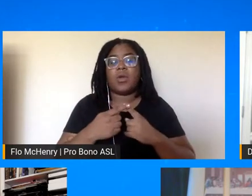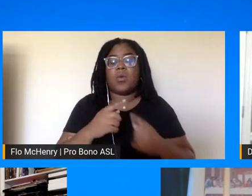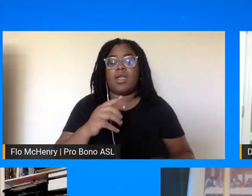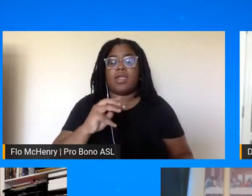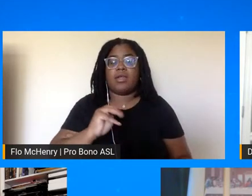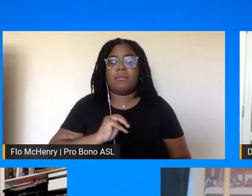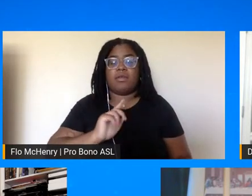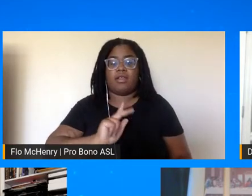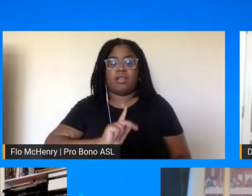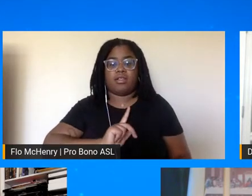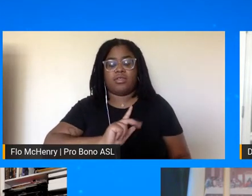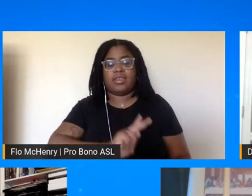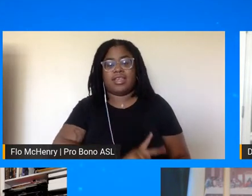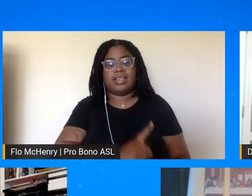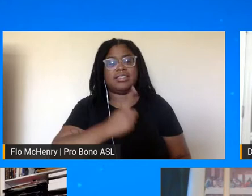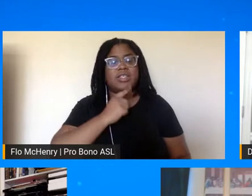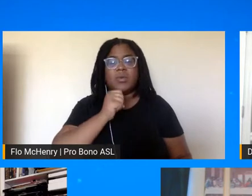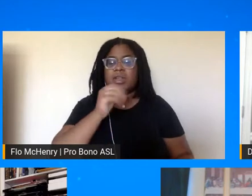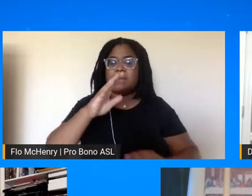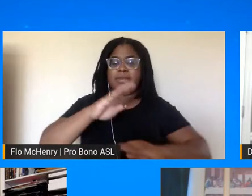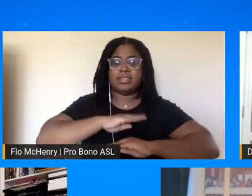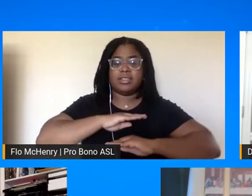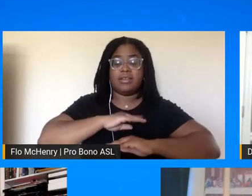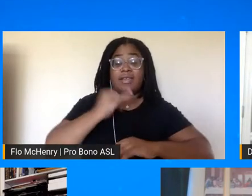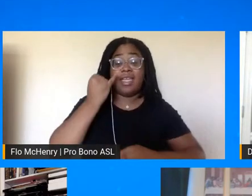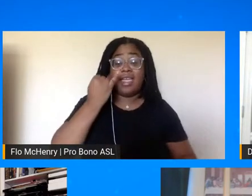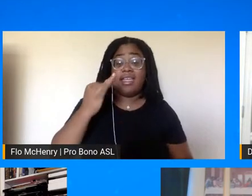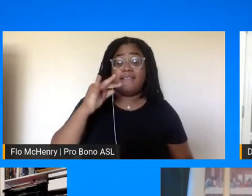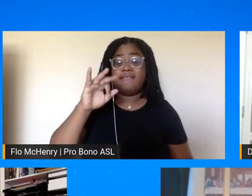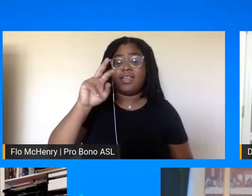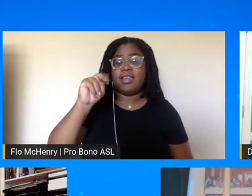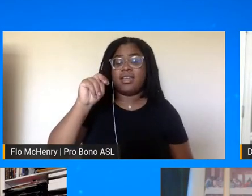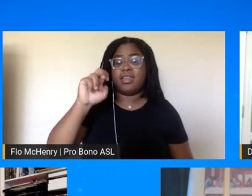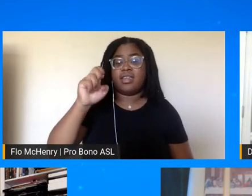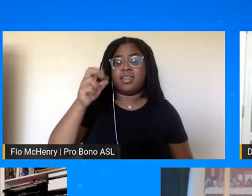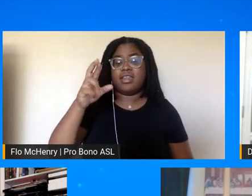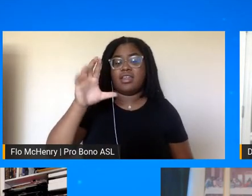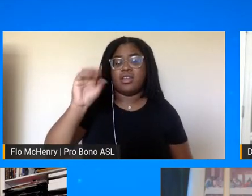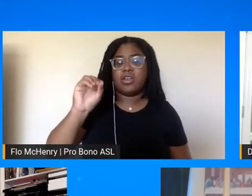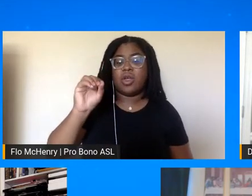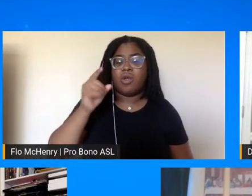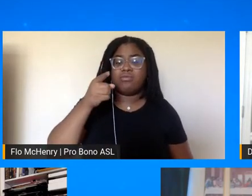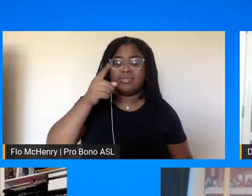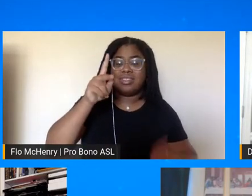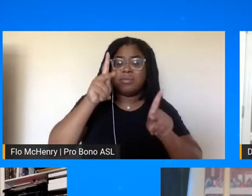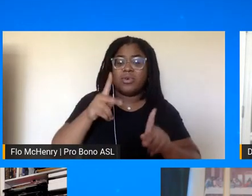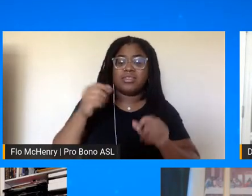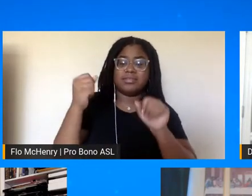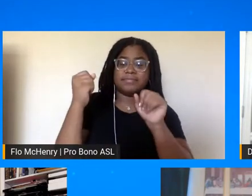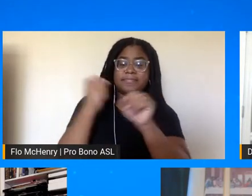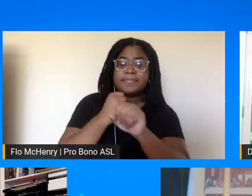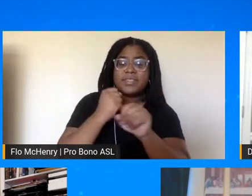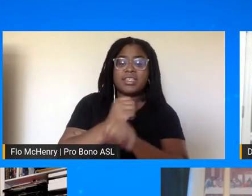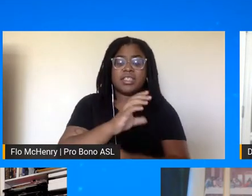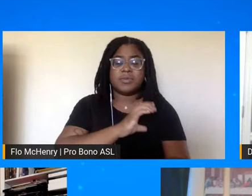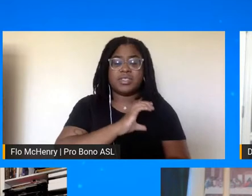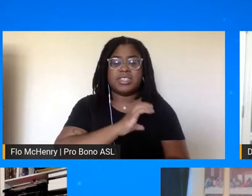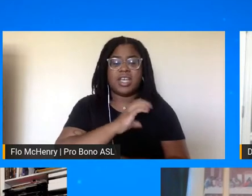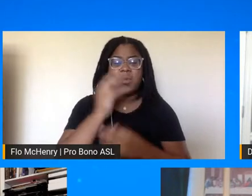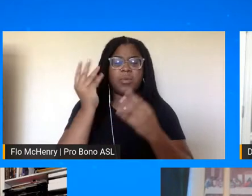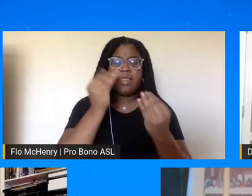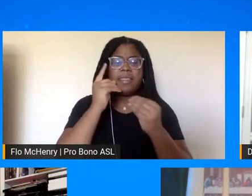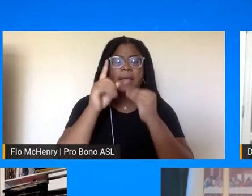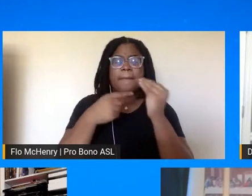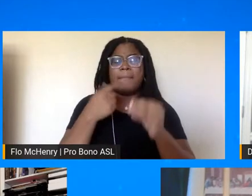satisfied as long as the Negro is the victim of the unspeakable horrors of police brutality. And we think today about the